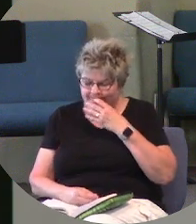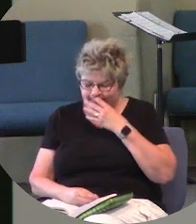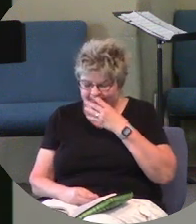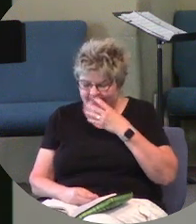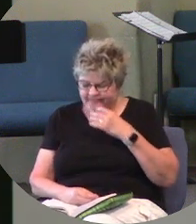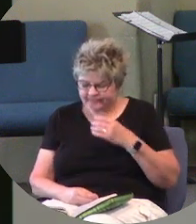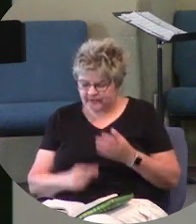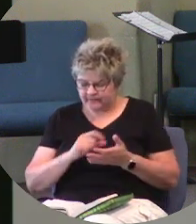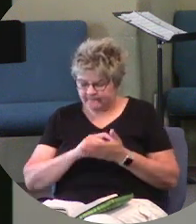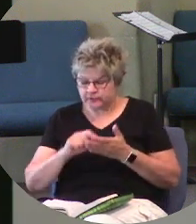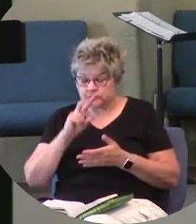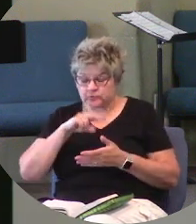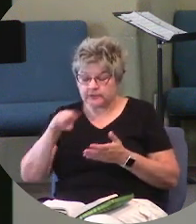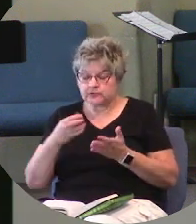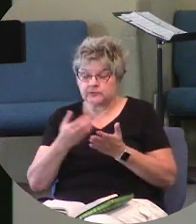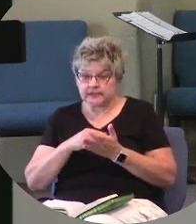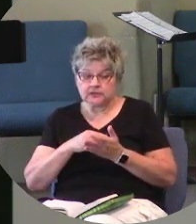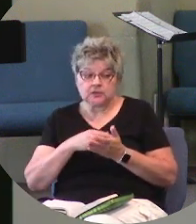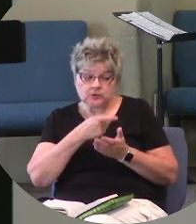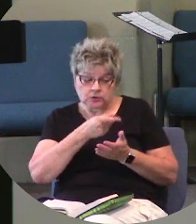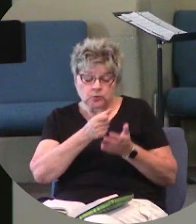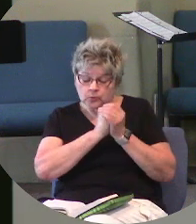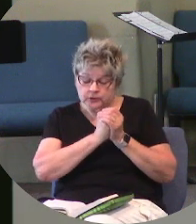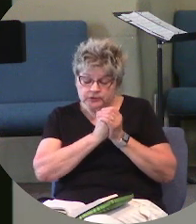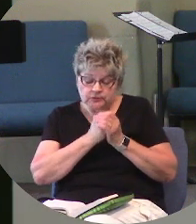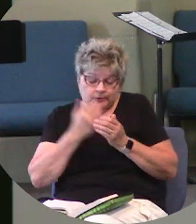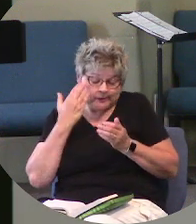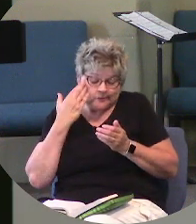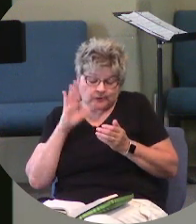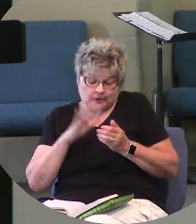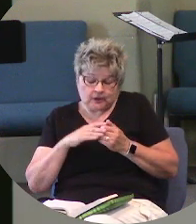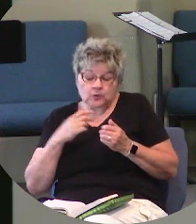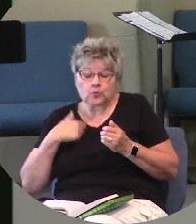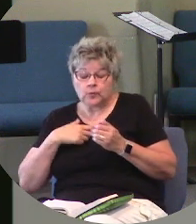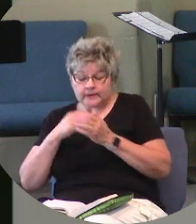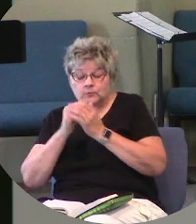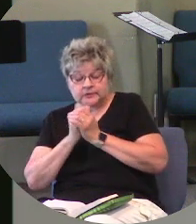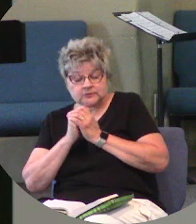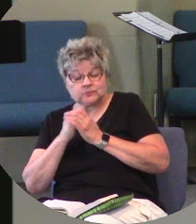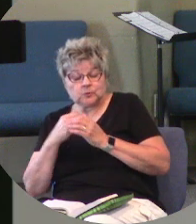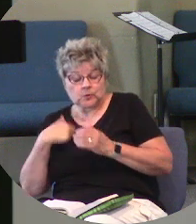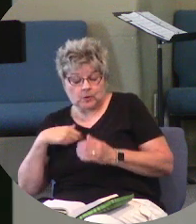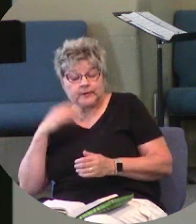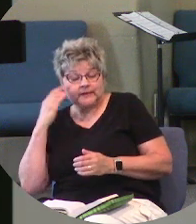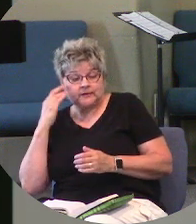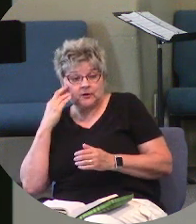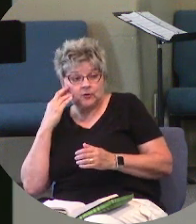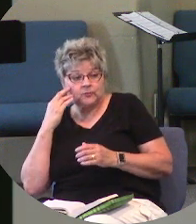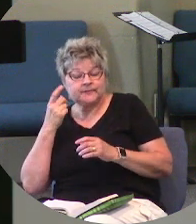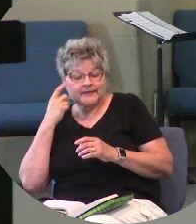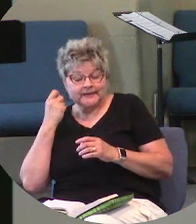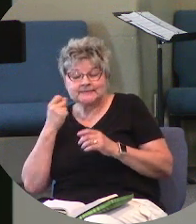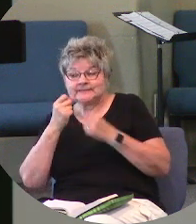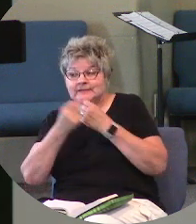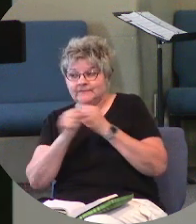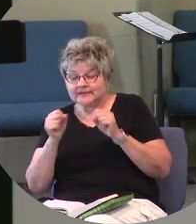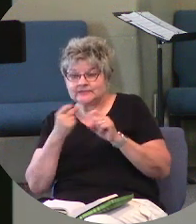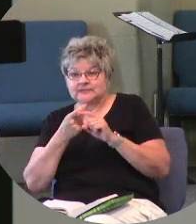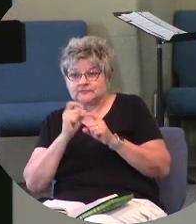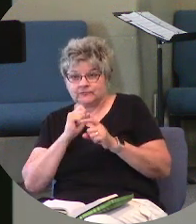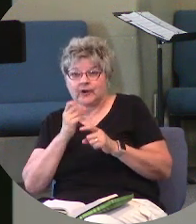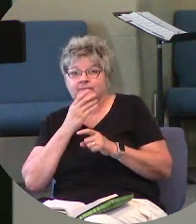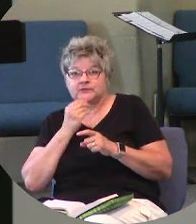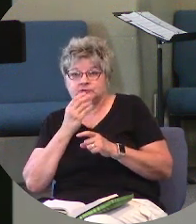Verse 22 again You worship what you do not know we worship what we know for salvation is from the Jews. And so salvation